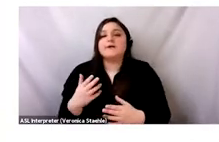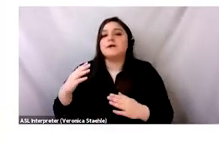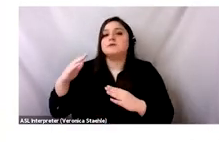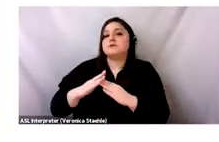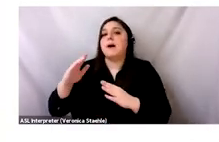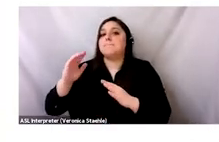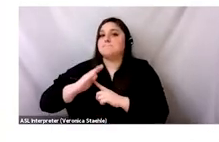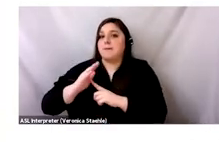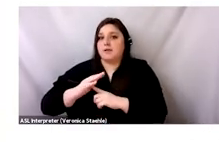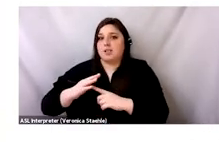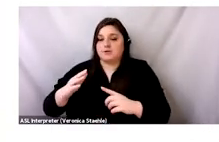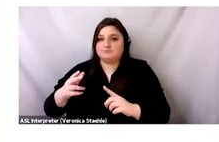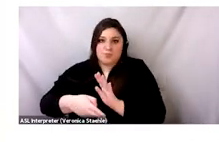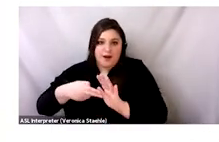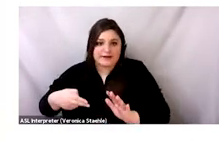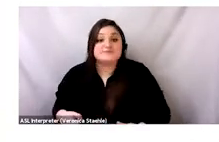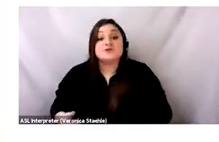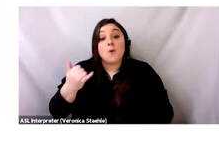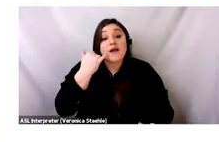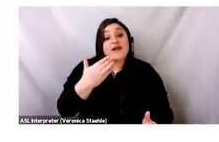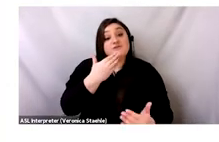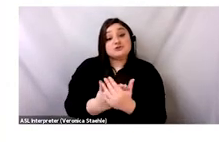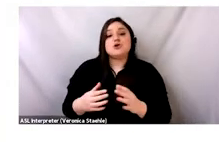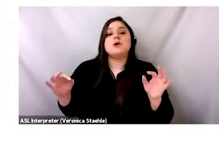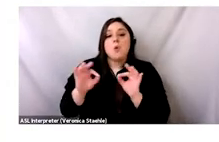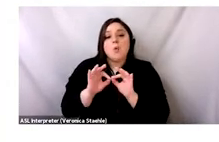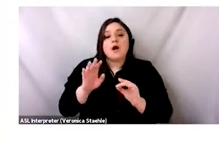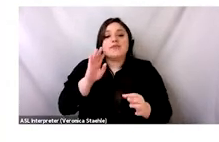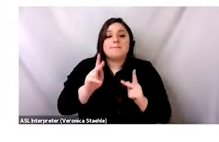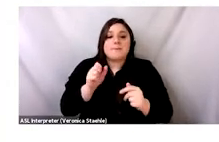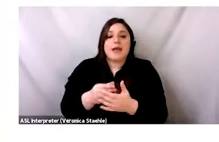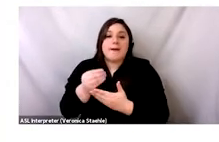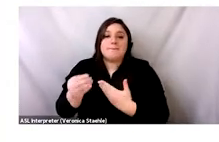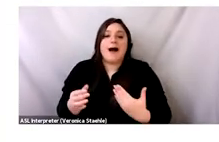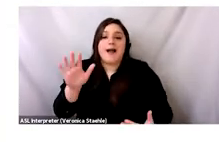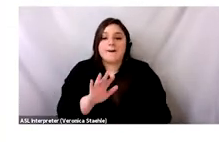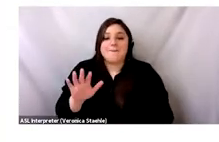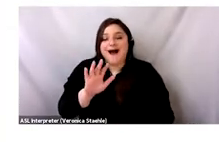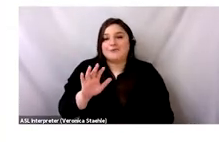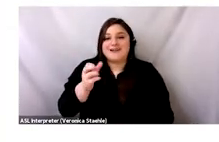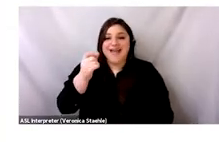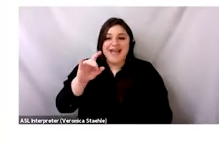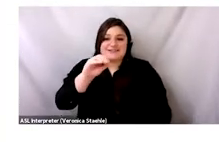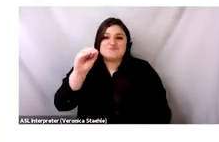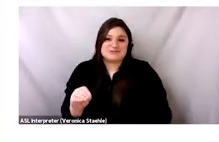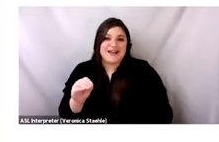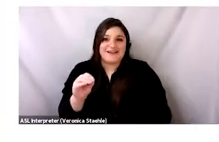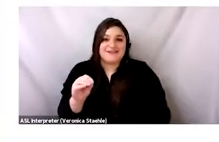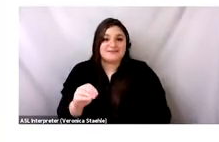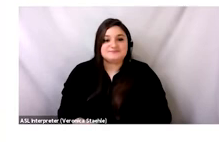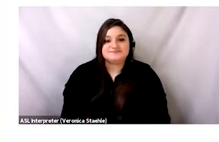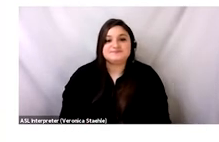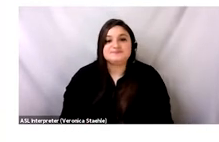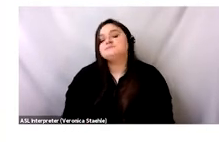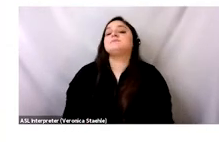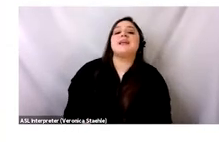really popular brands. First selection, a lady's tops sell for about $10 a CD, which is the equivalent of $2, and they make